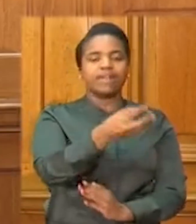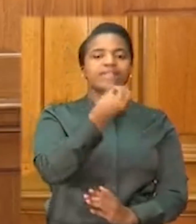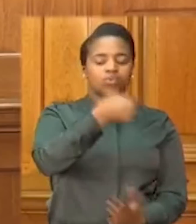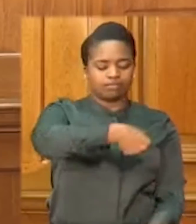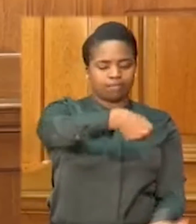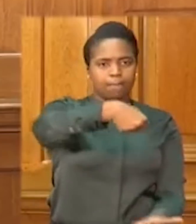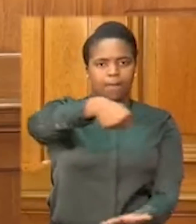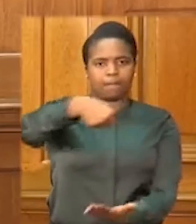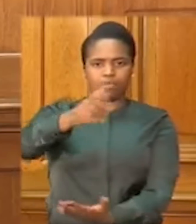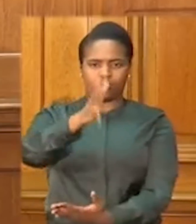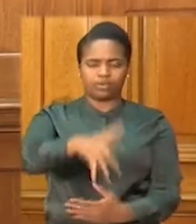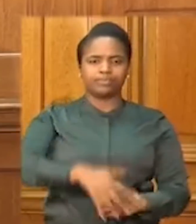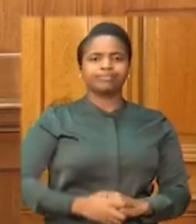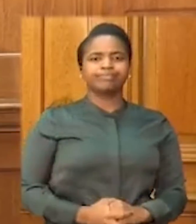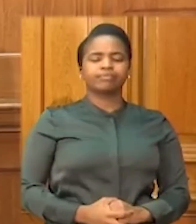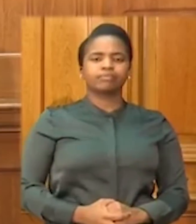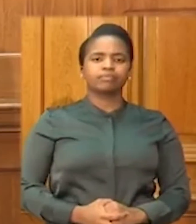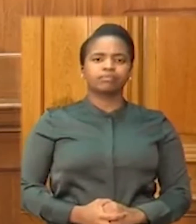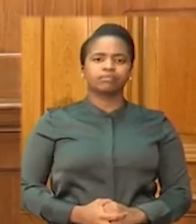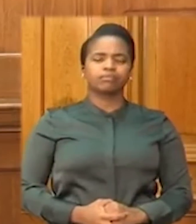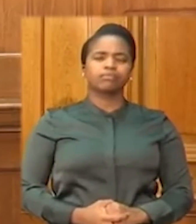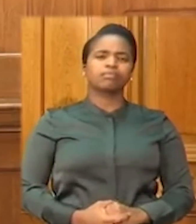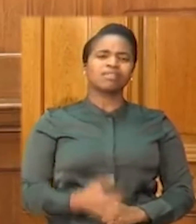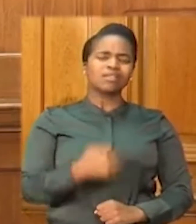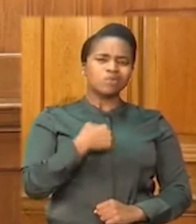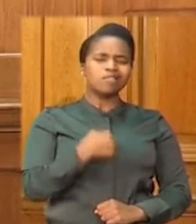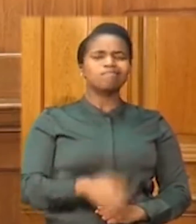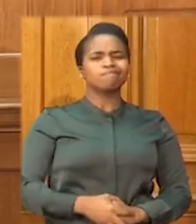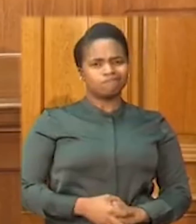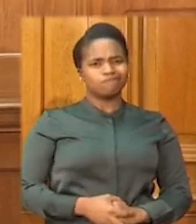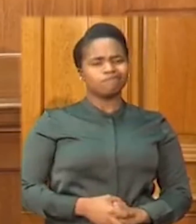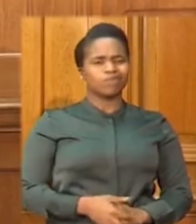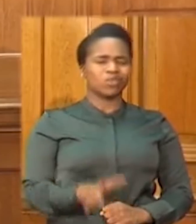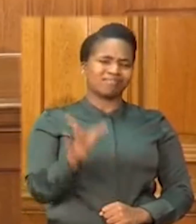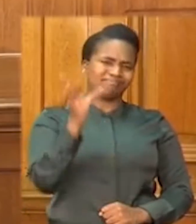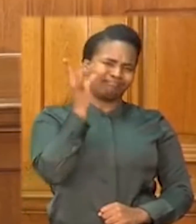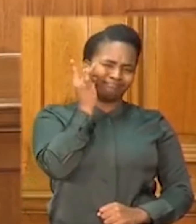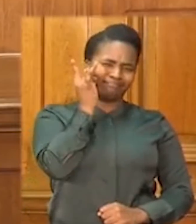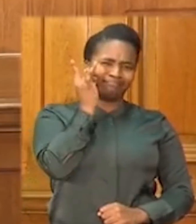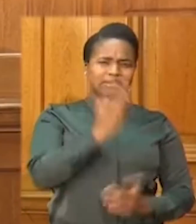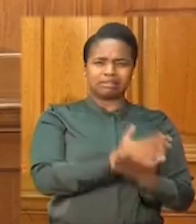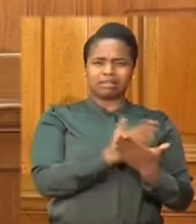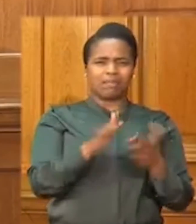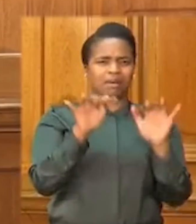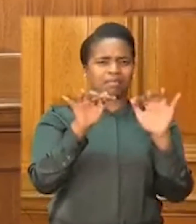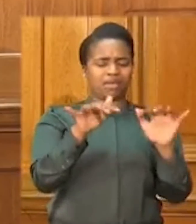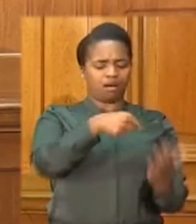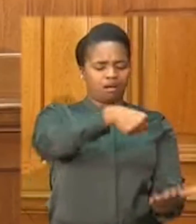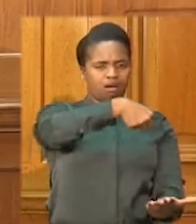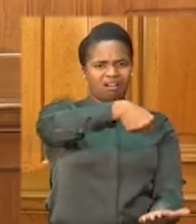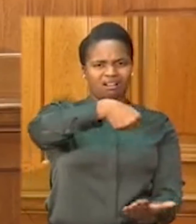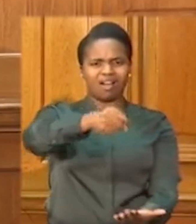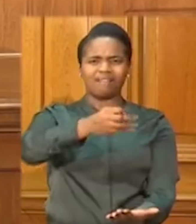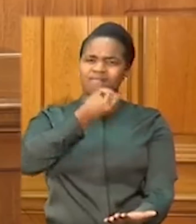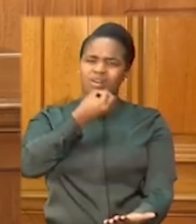We are deeply disturbed by reports of unscrupulous people who are abusing the distribution of